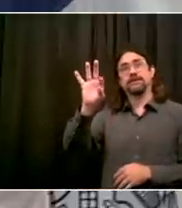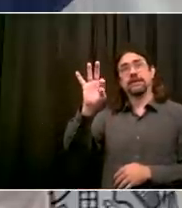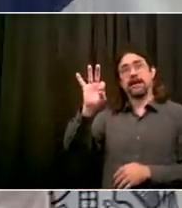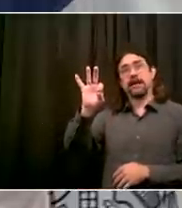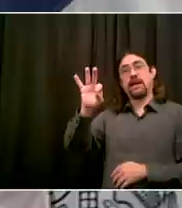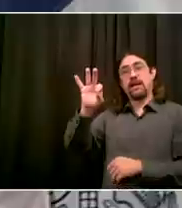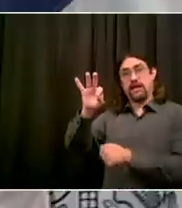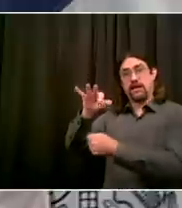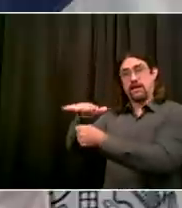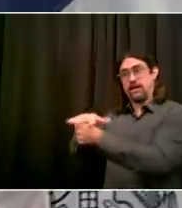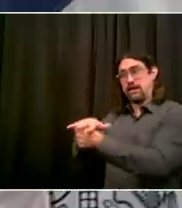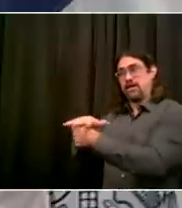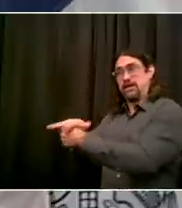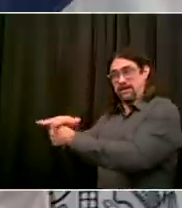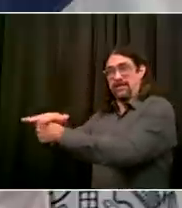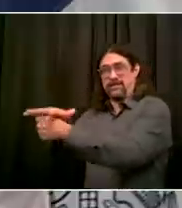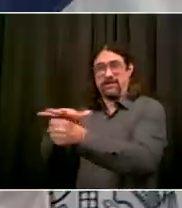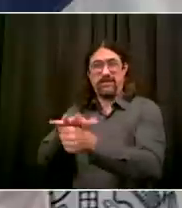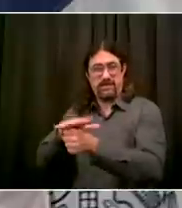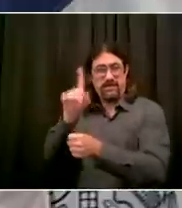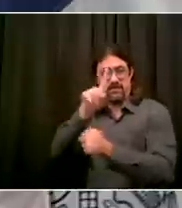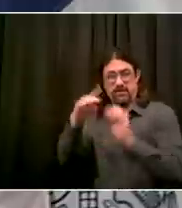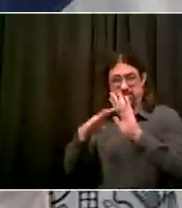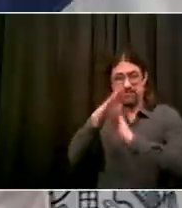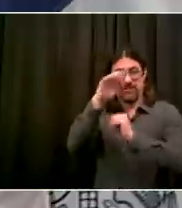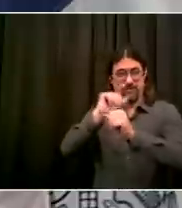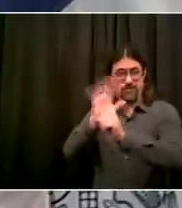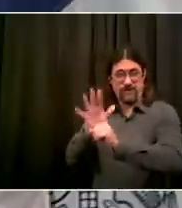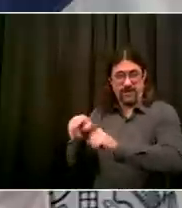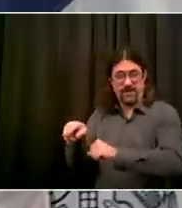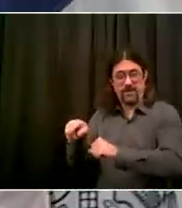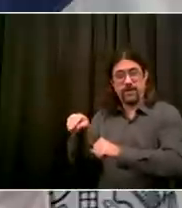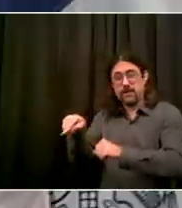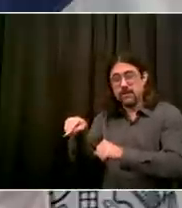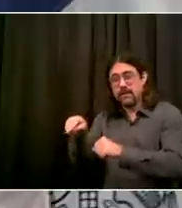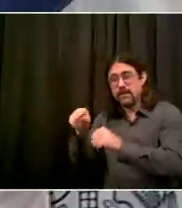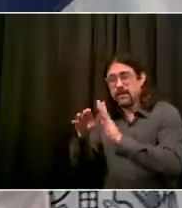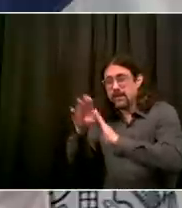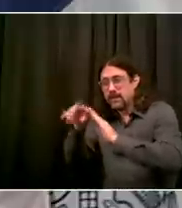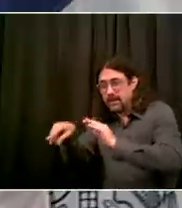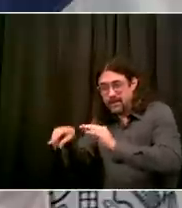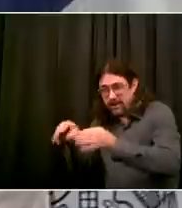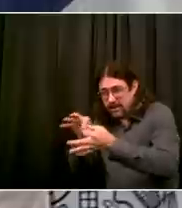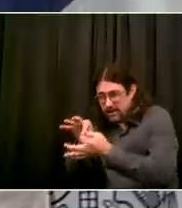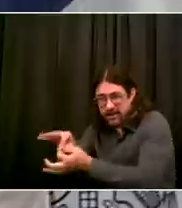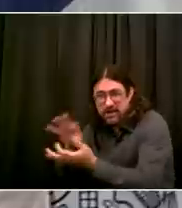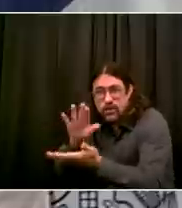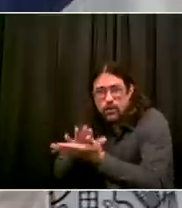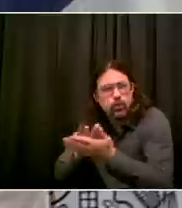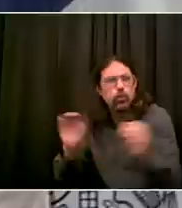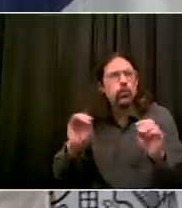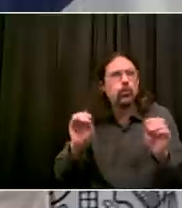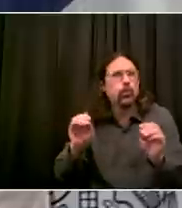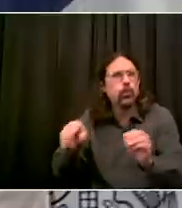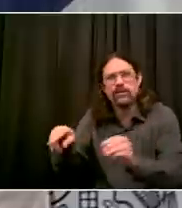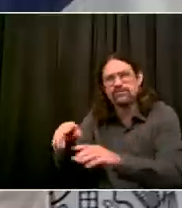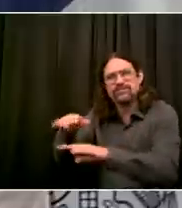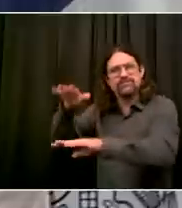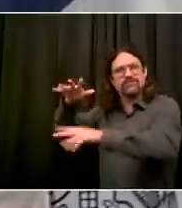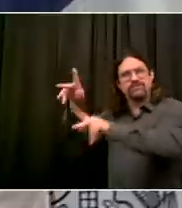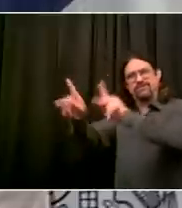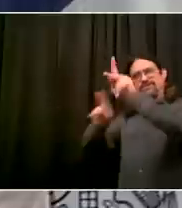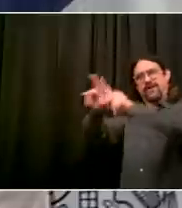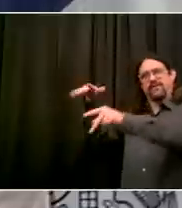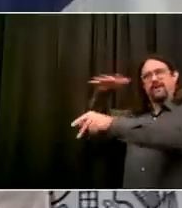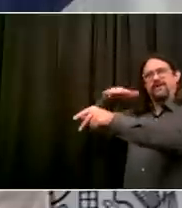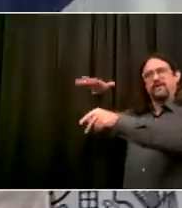schools in that area, we will. But today, based on the facts, it is not warranted. Go ahead, Andrew. My second